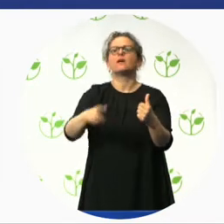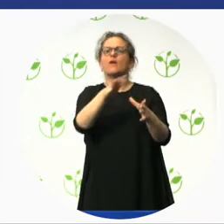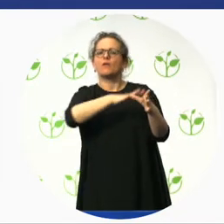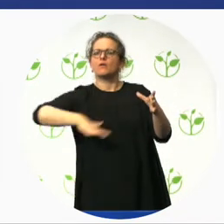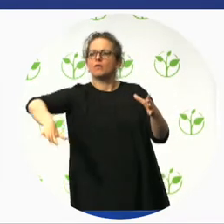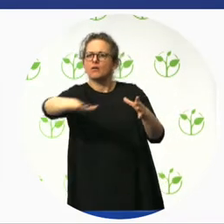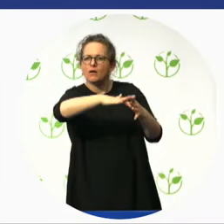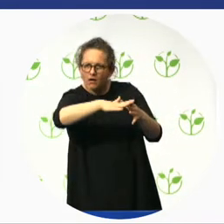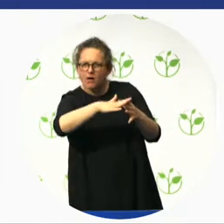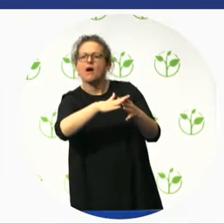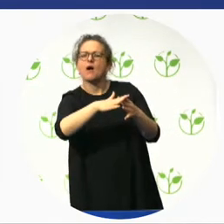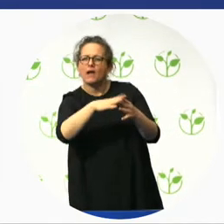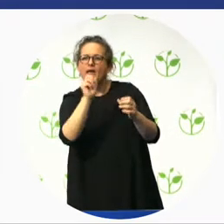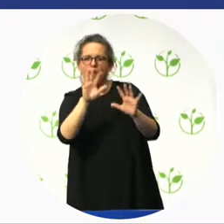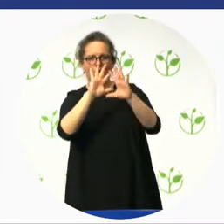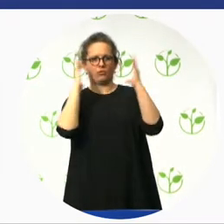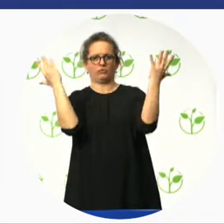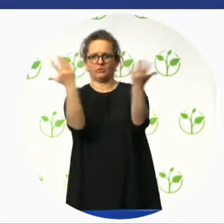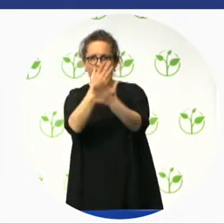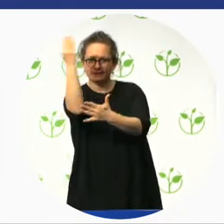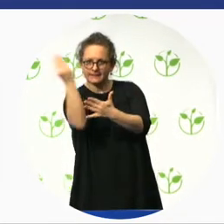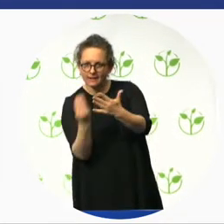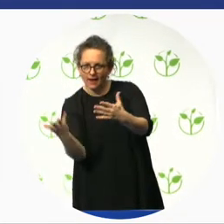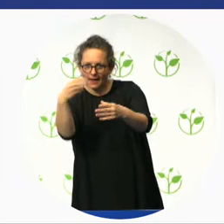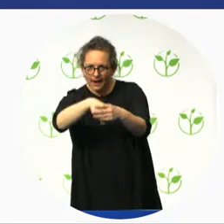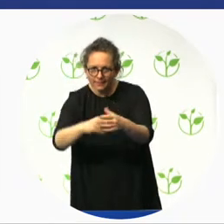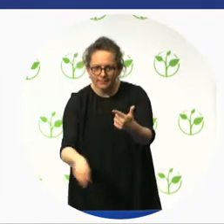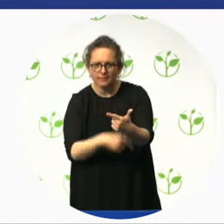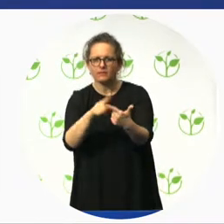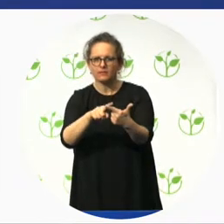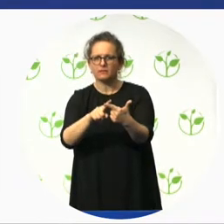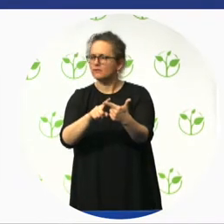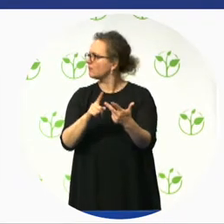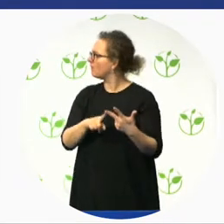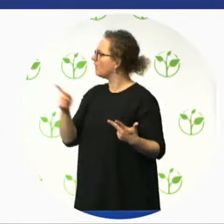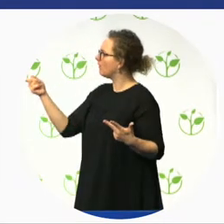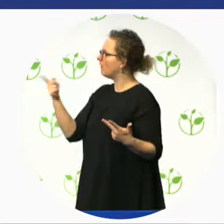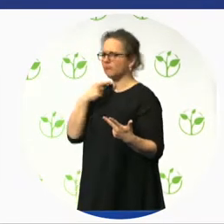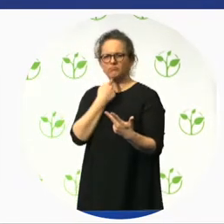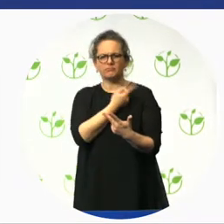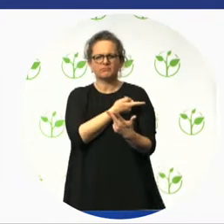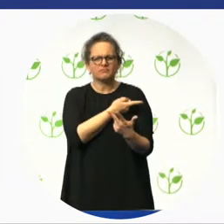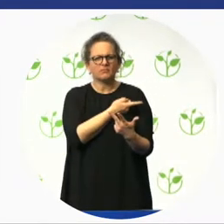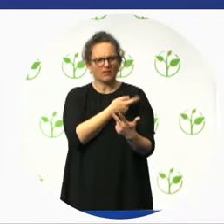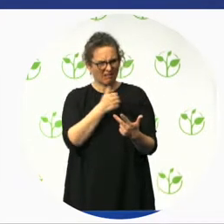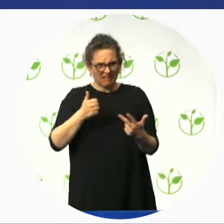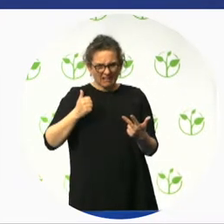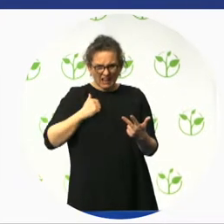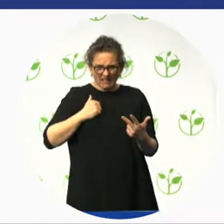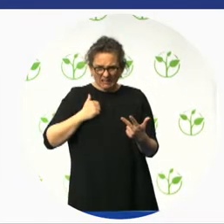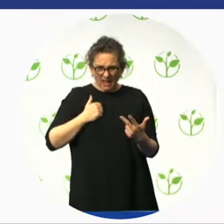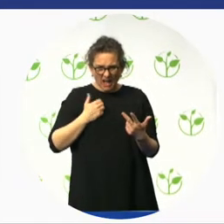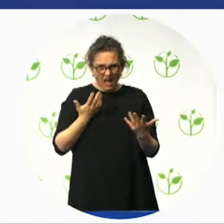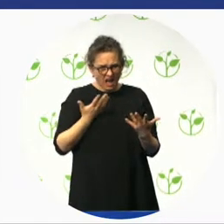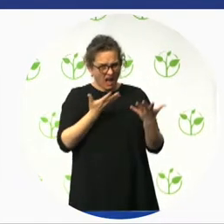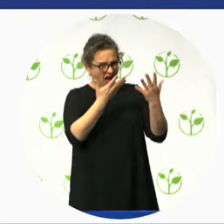So, the Madam Chairwoman mentioned Canada and accessibility legislation. In Canada, it's definitely a changing world. There's legislation.